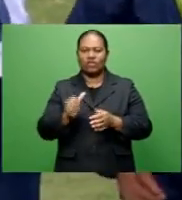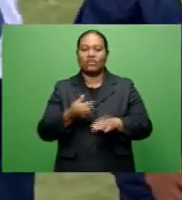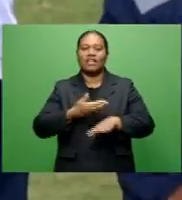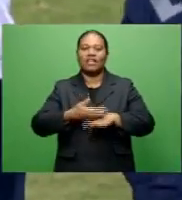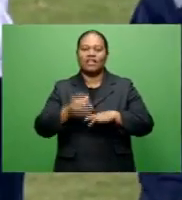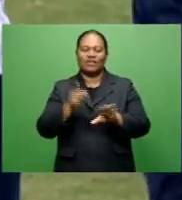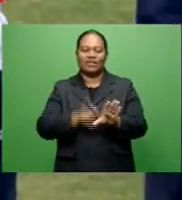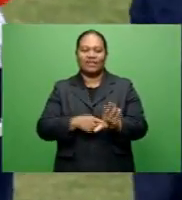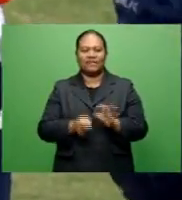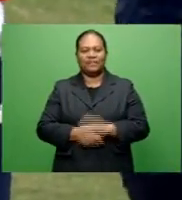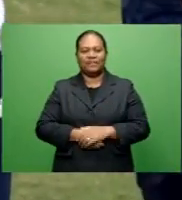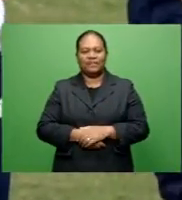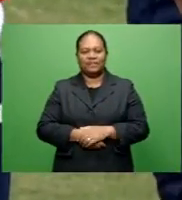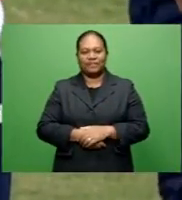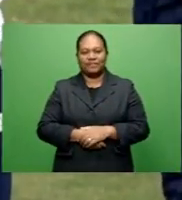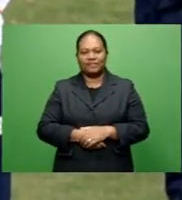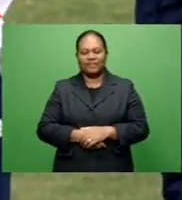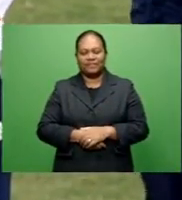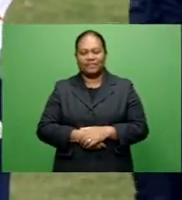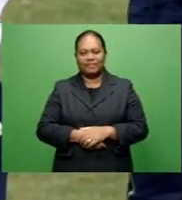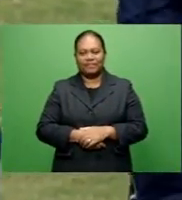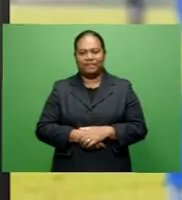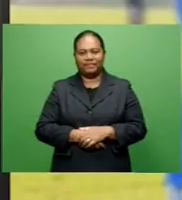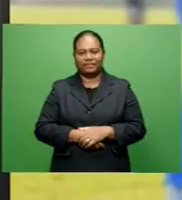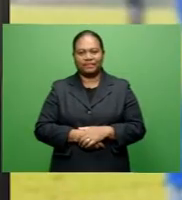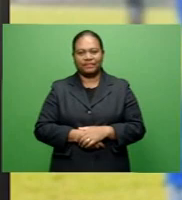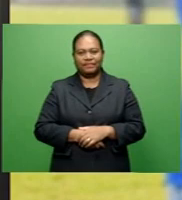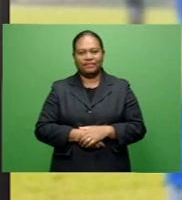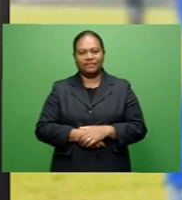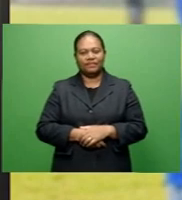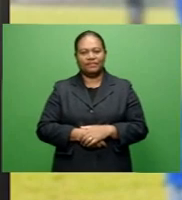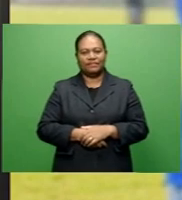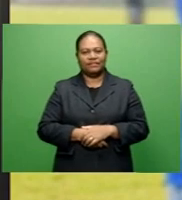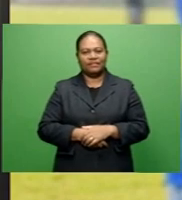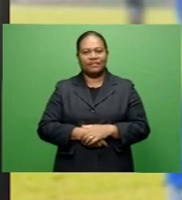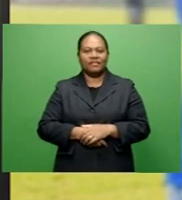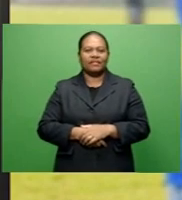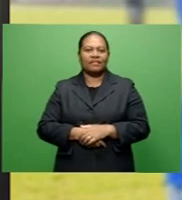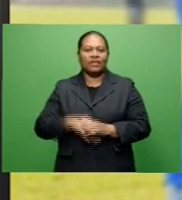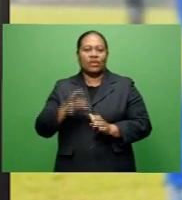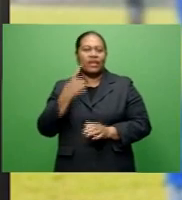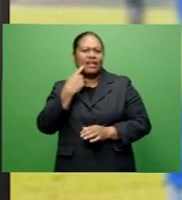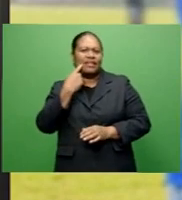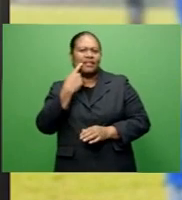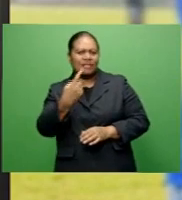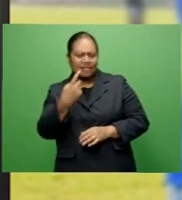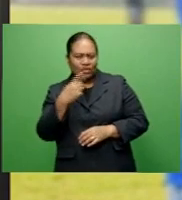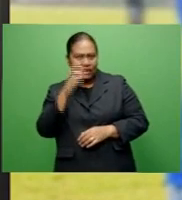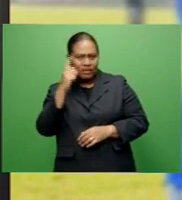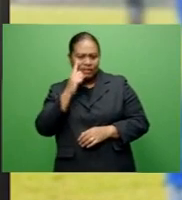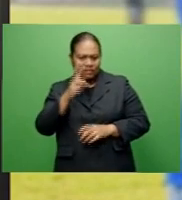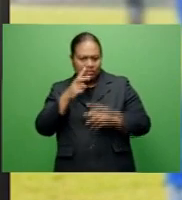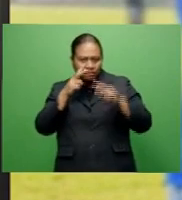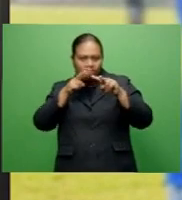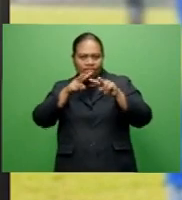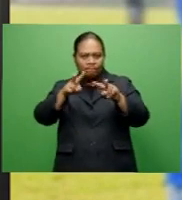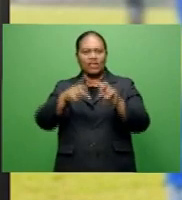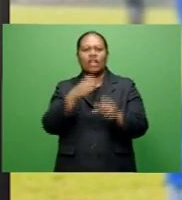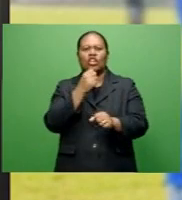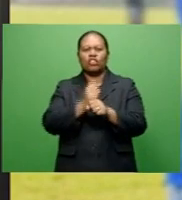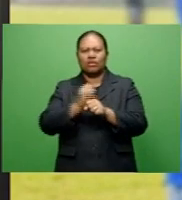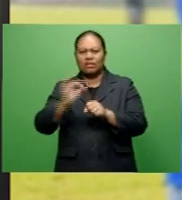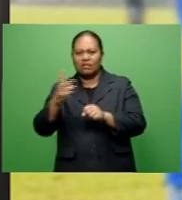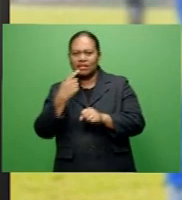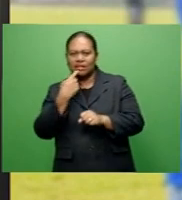cycle. Akwila Dhamma, FBC Sports. Whenever he sets his eyes on something, George Fong always